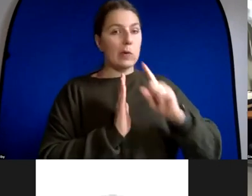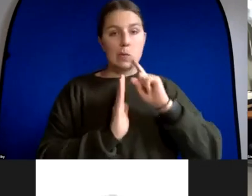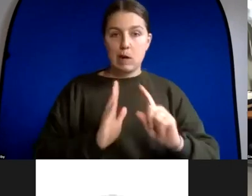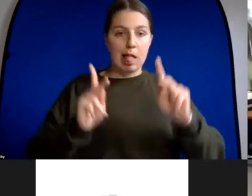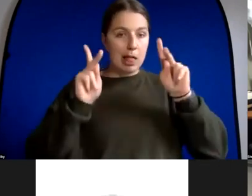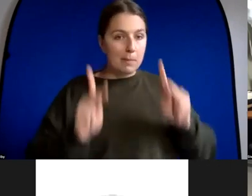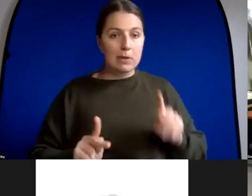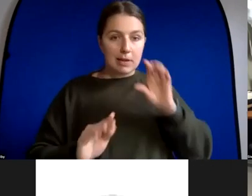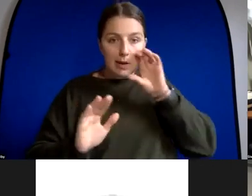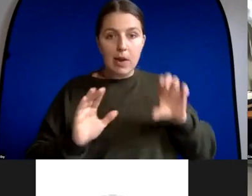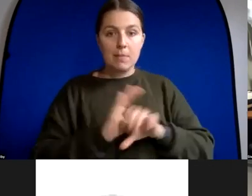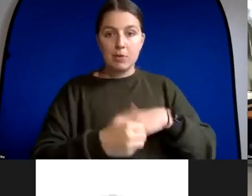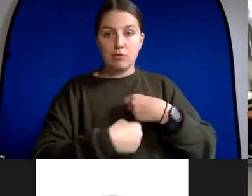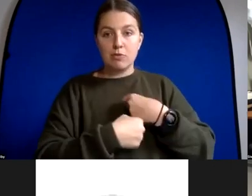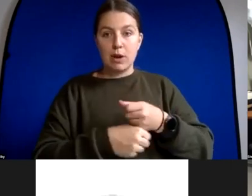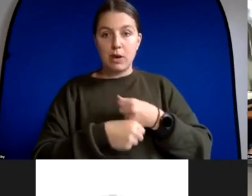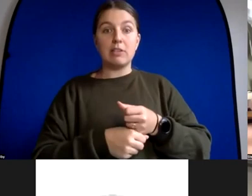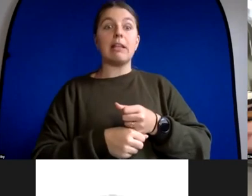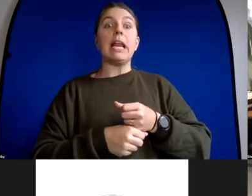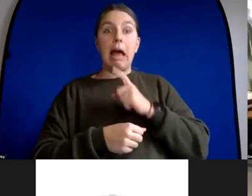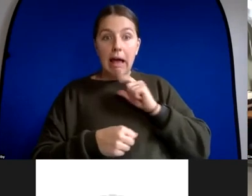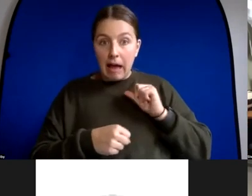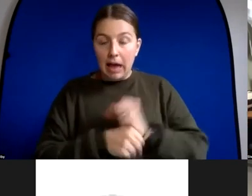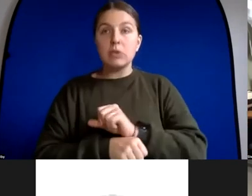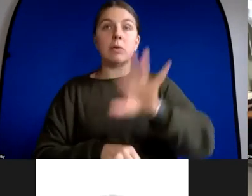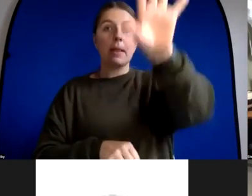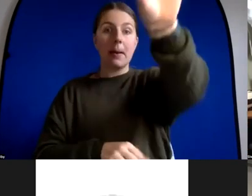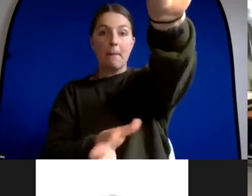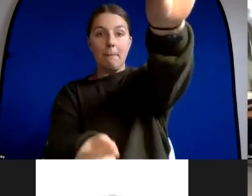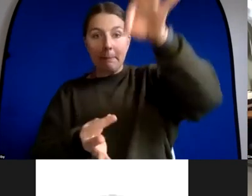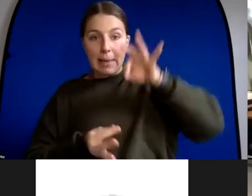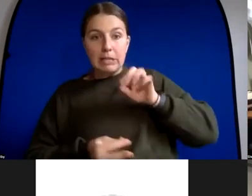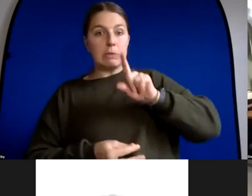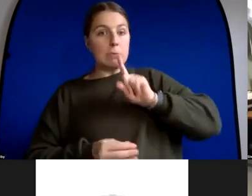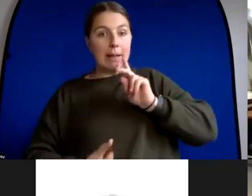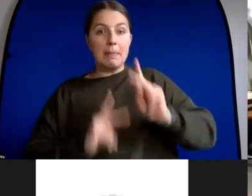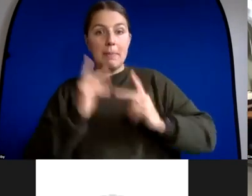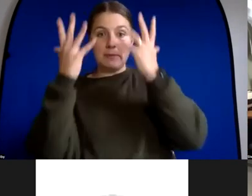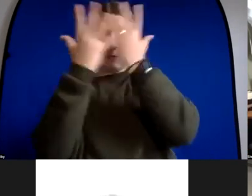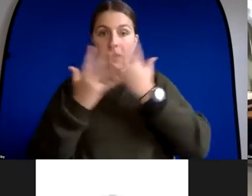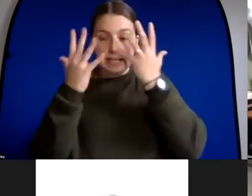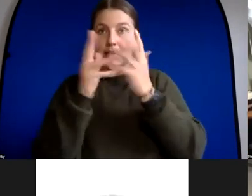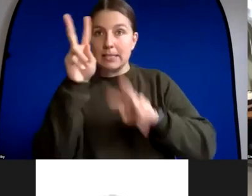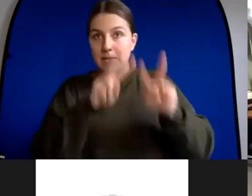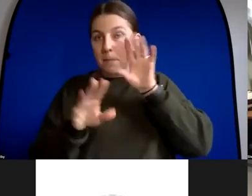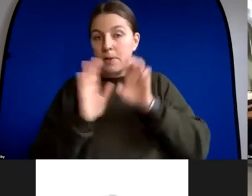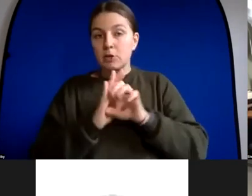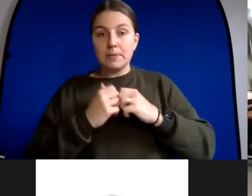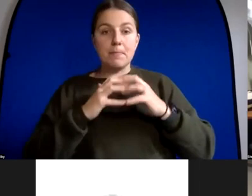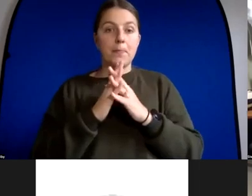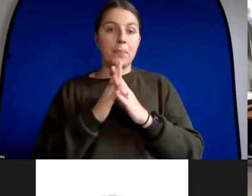actually got images of real people uh from social networks and the argument is that